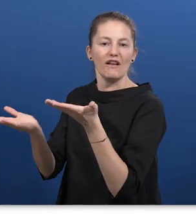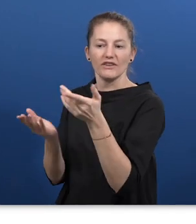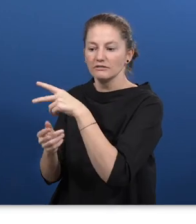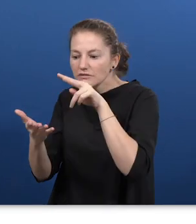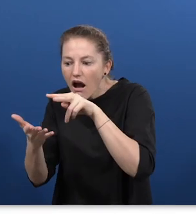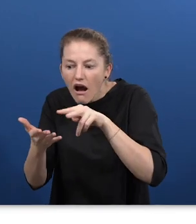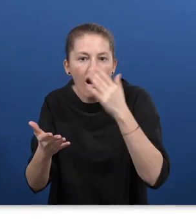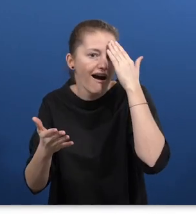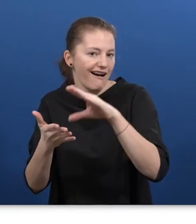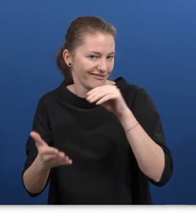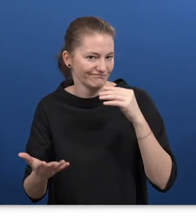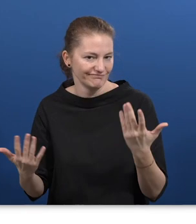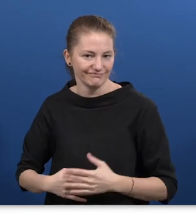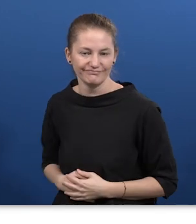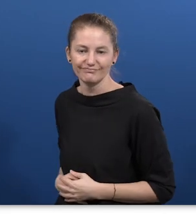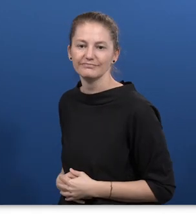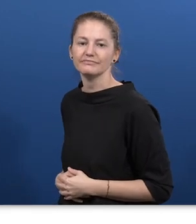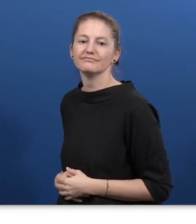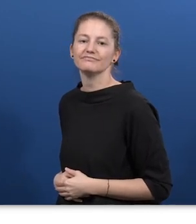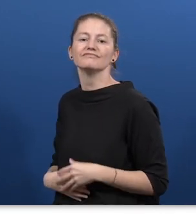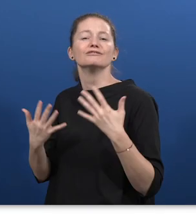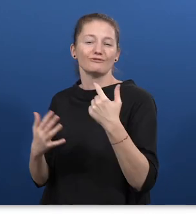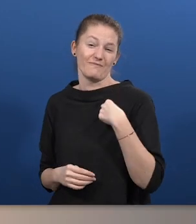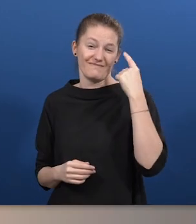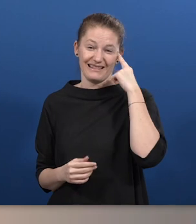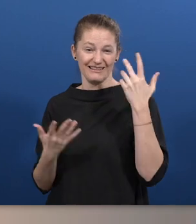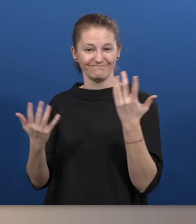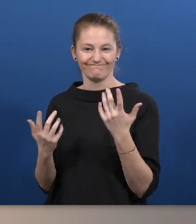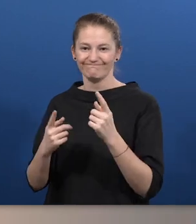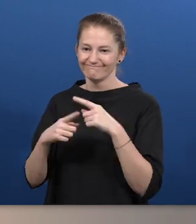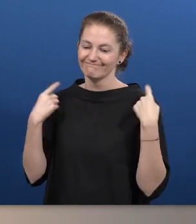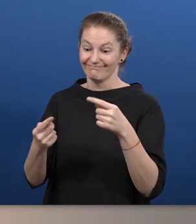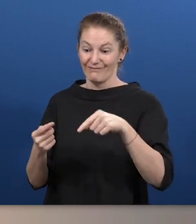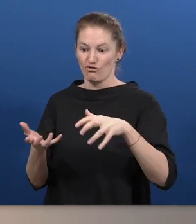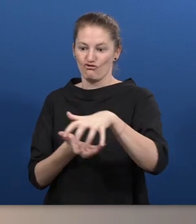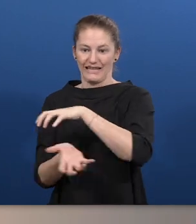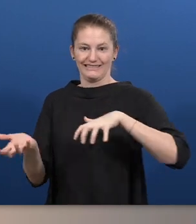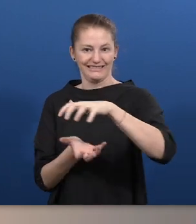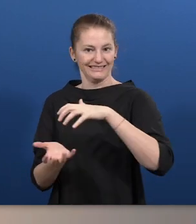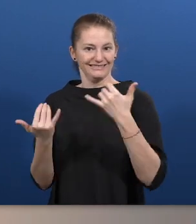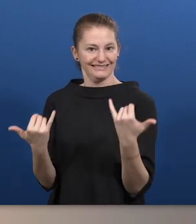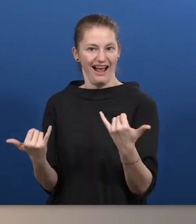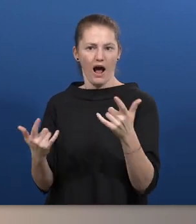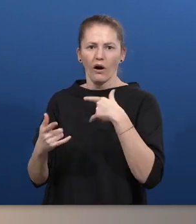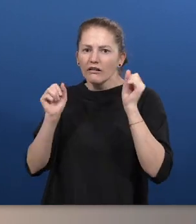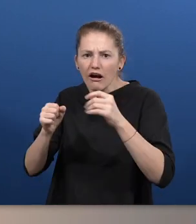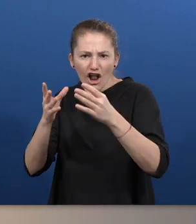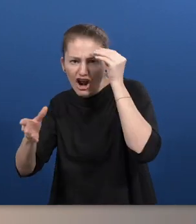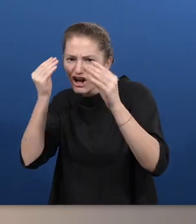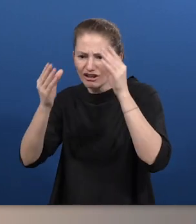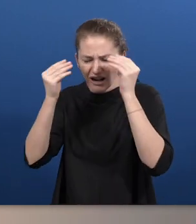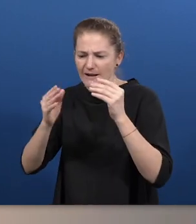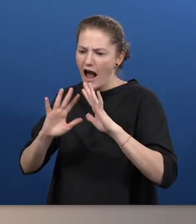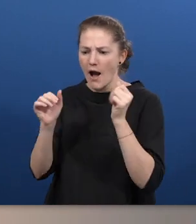I think what we're learning from is that to deliver in times of crisis, we actually need to be